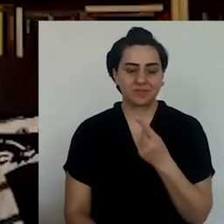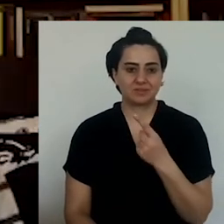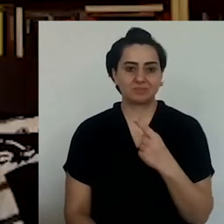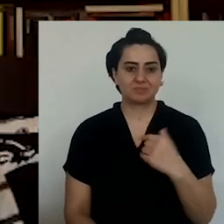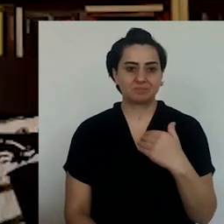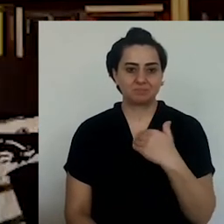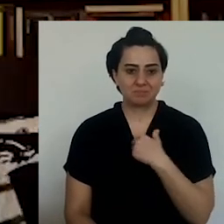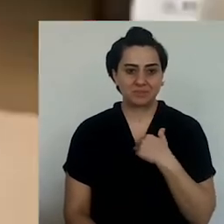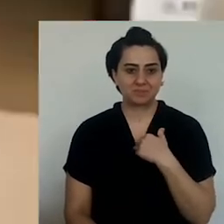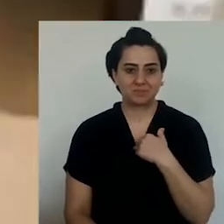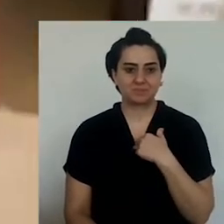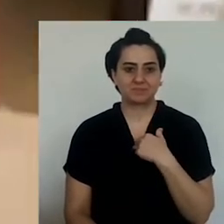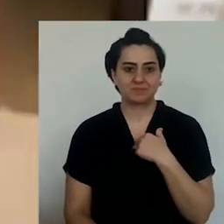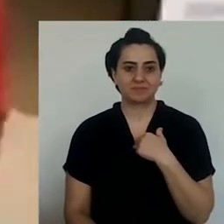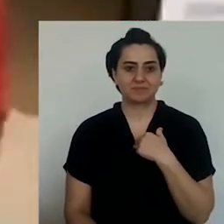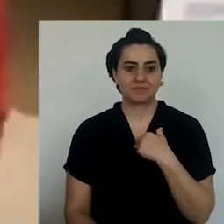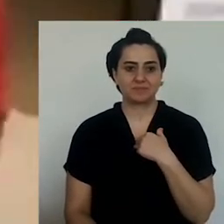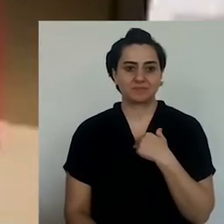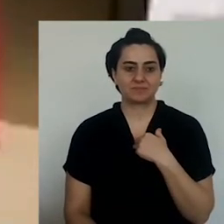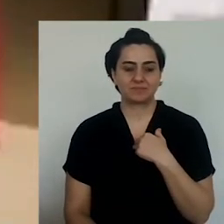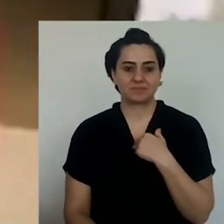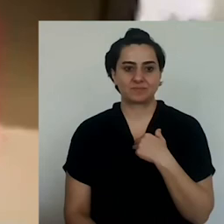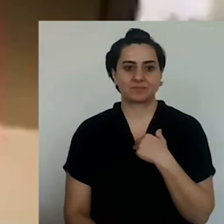America was discovered as a matter of fact.